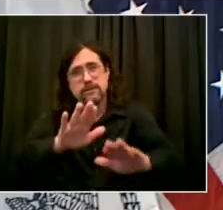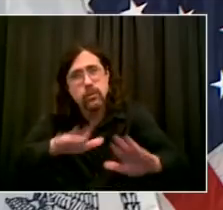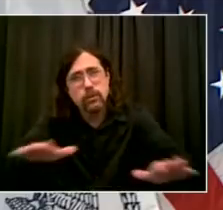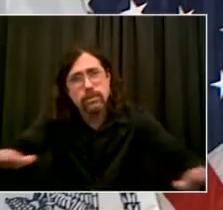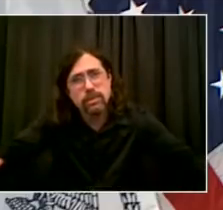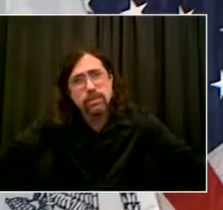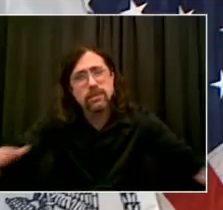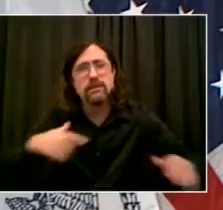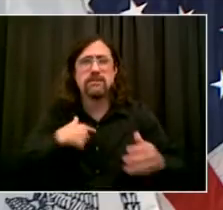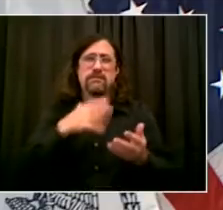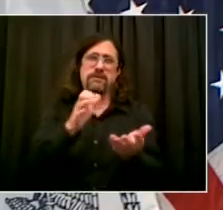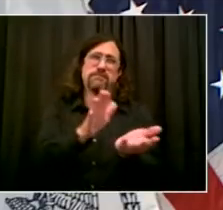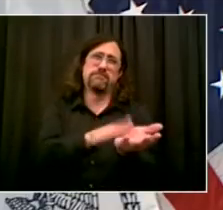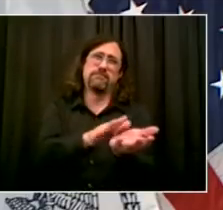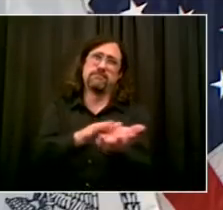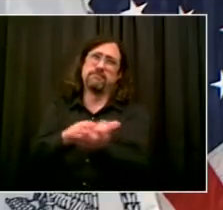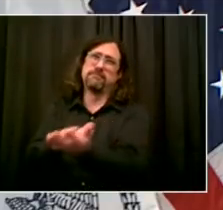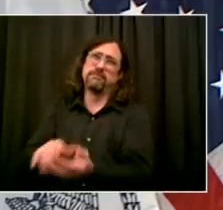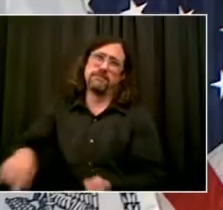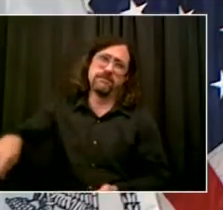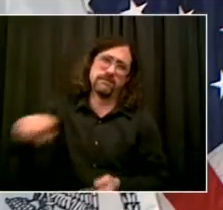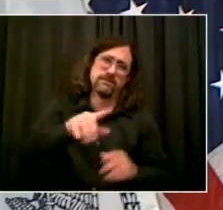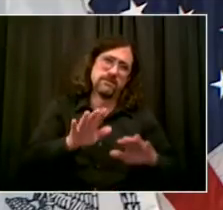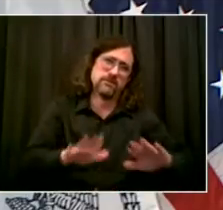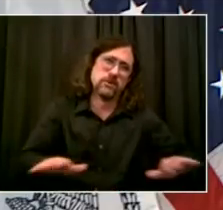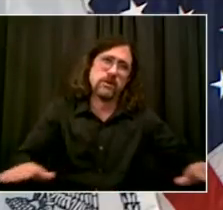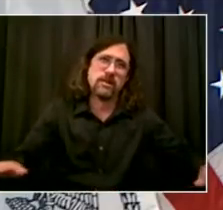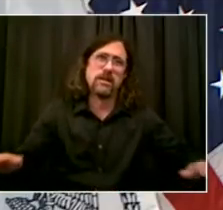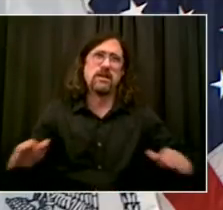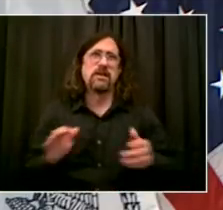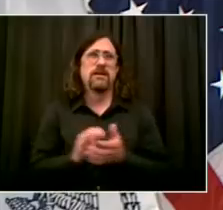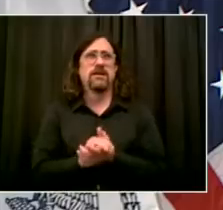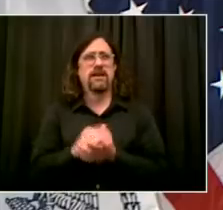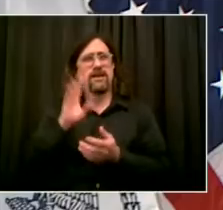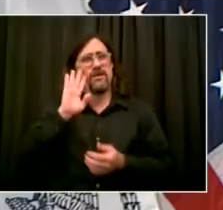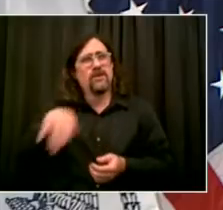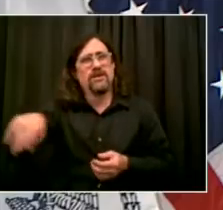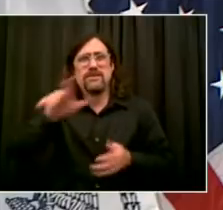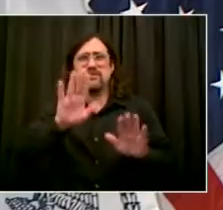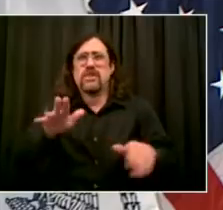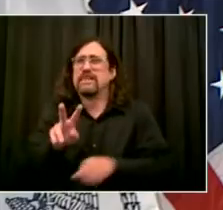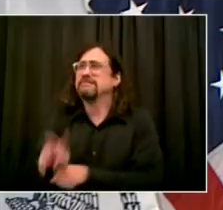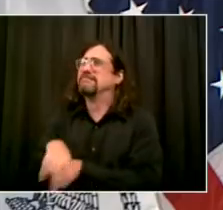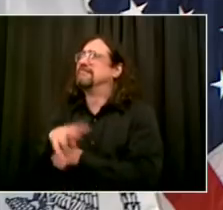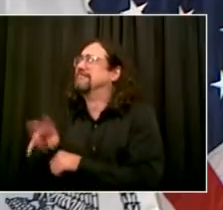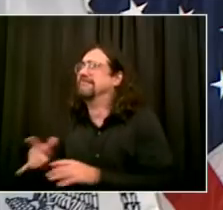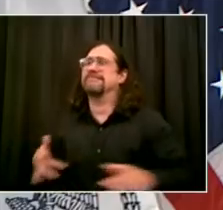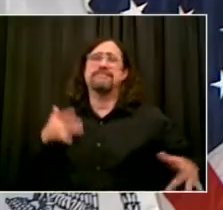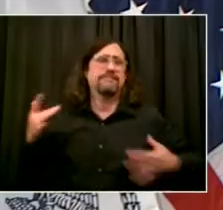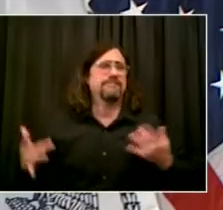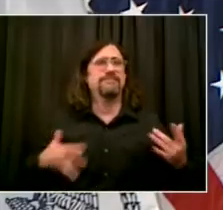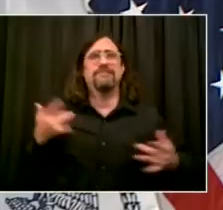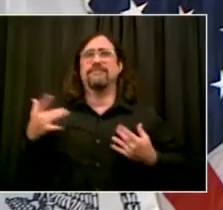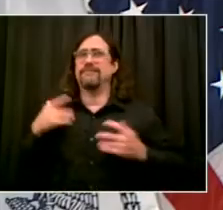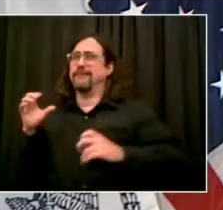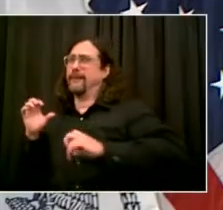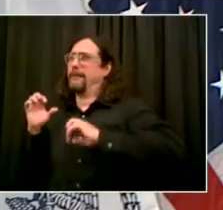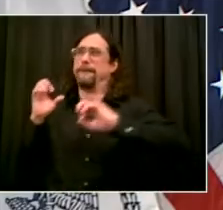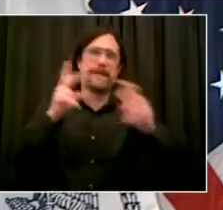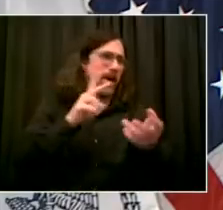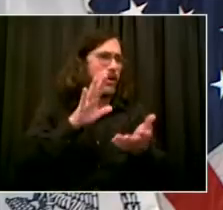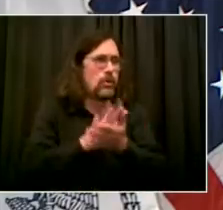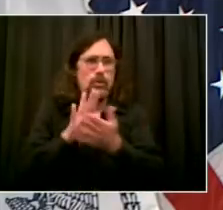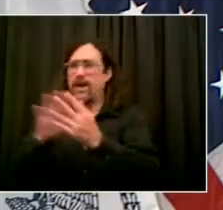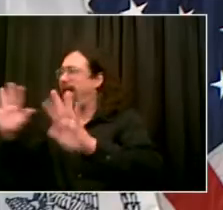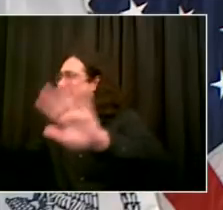This is something to celebrate about this city, the strength of our people and the strength of the people who work for us. And we will come